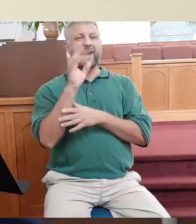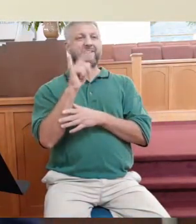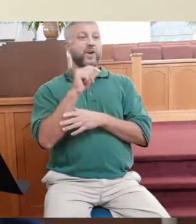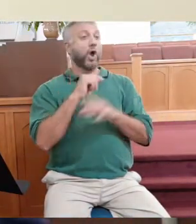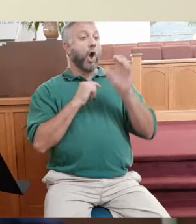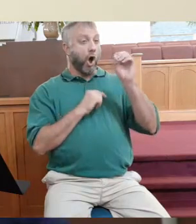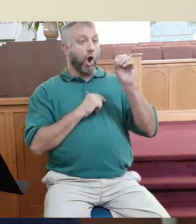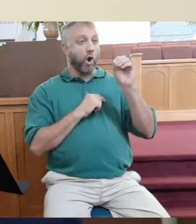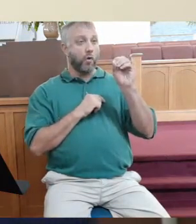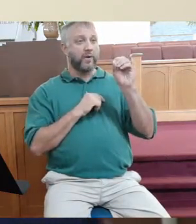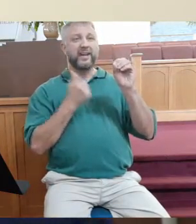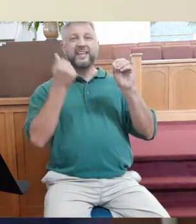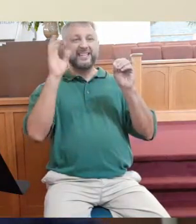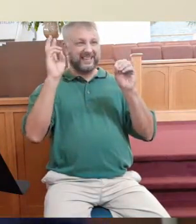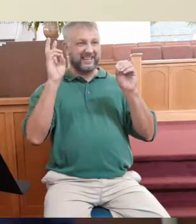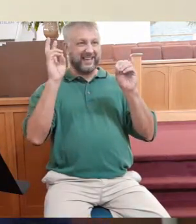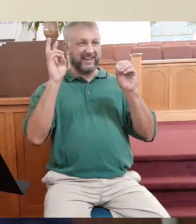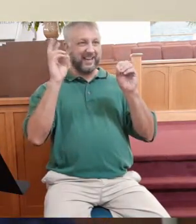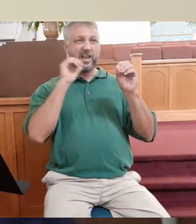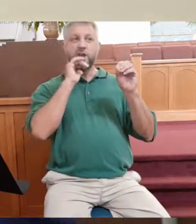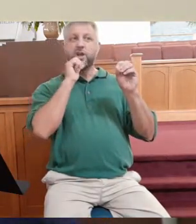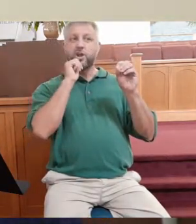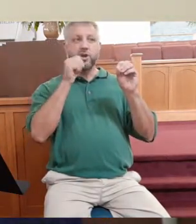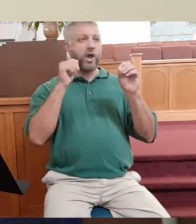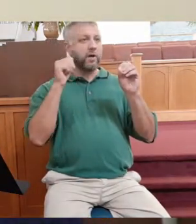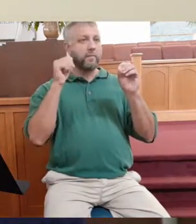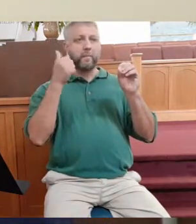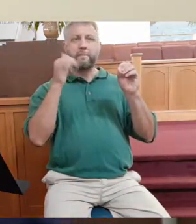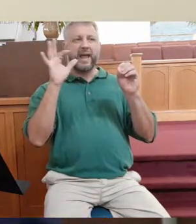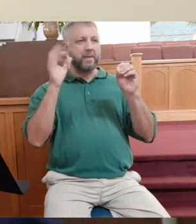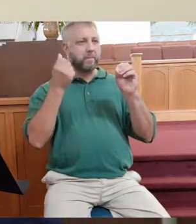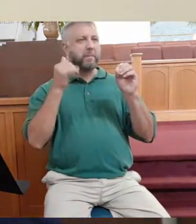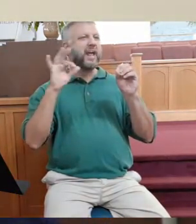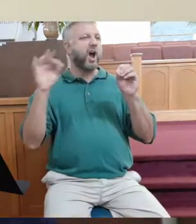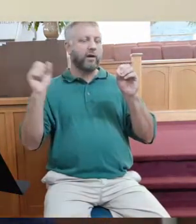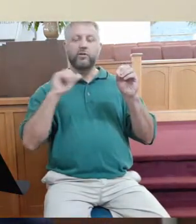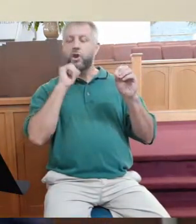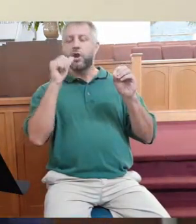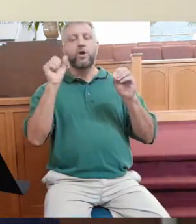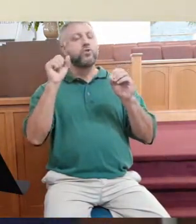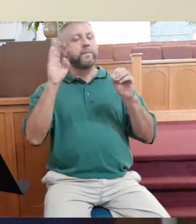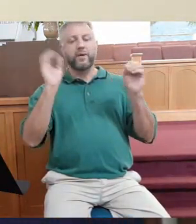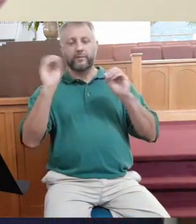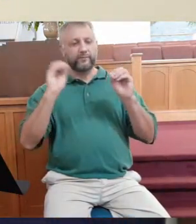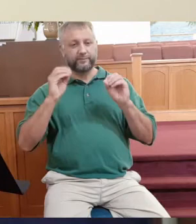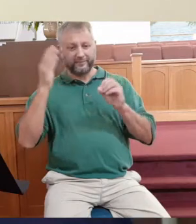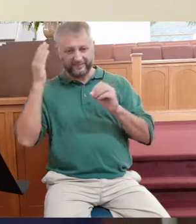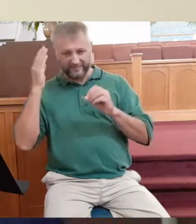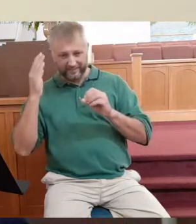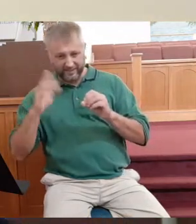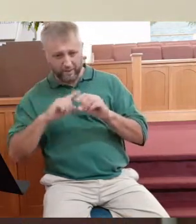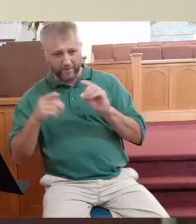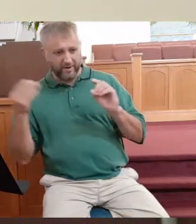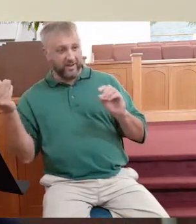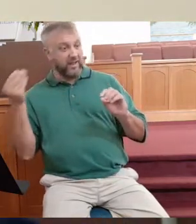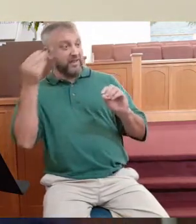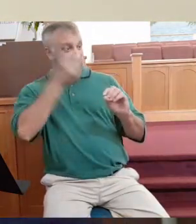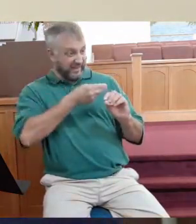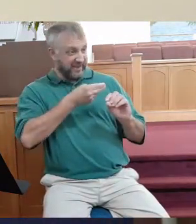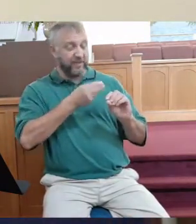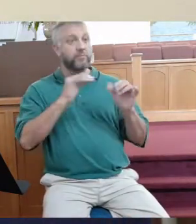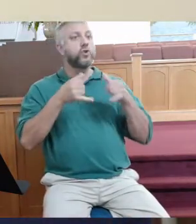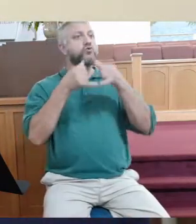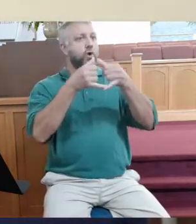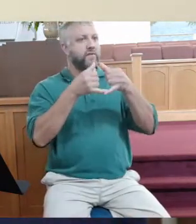team goes 0-16, doesn't make the playoffs, doesn't win the Super Bowl, didn't win a game all year. And at the end of the year, they award them with the Lombardi